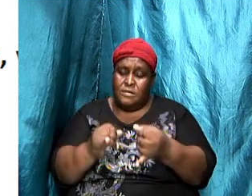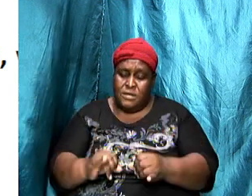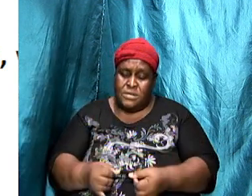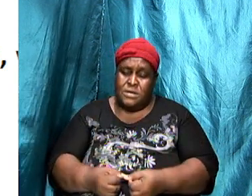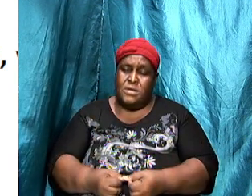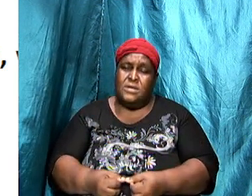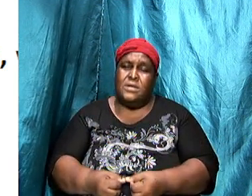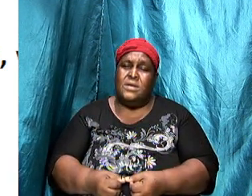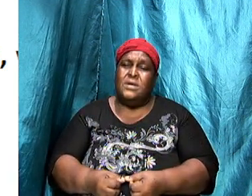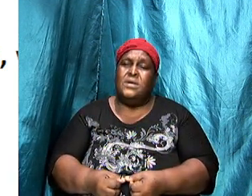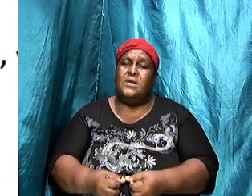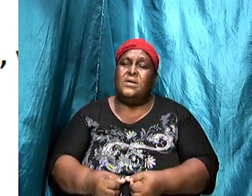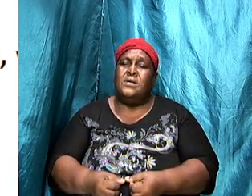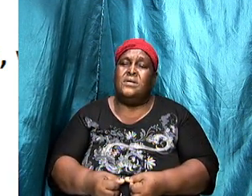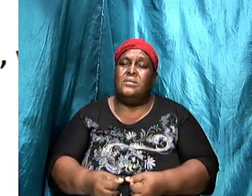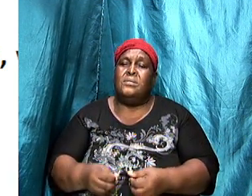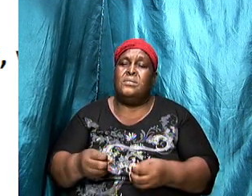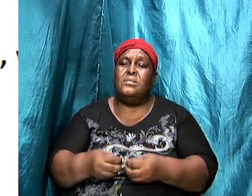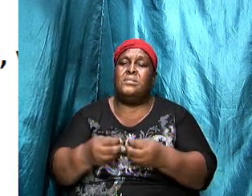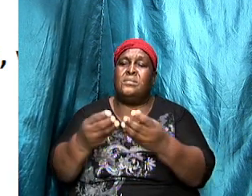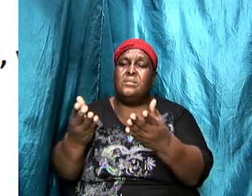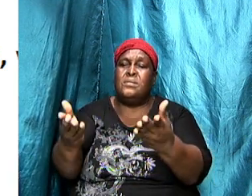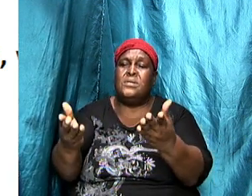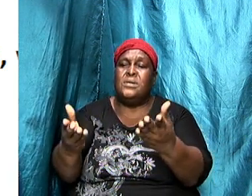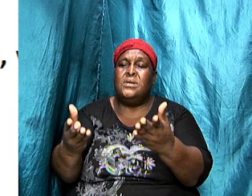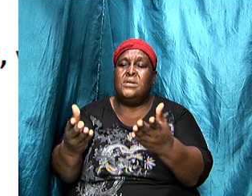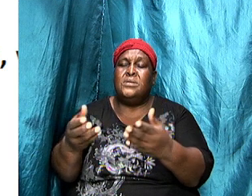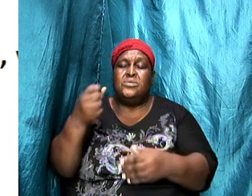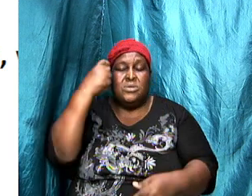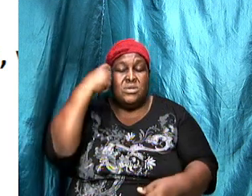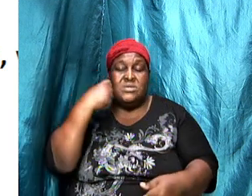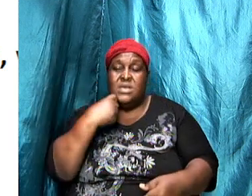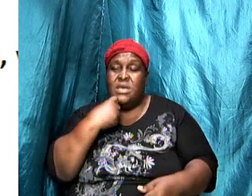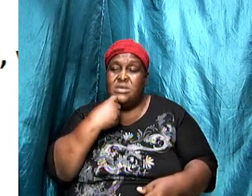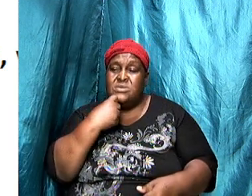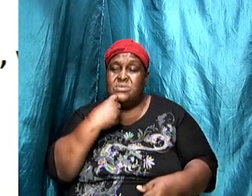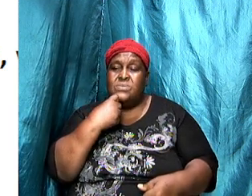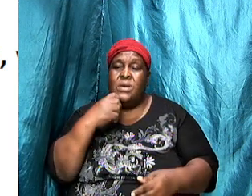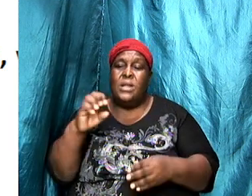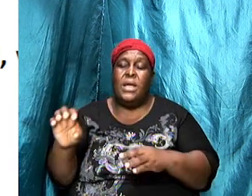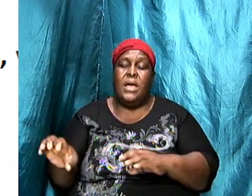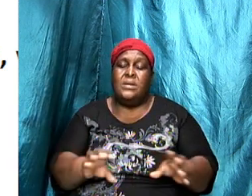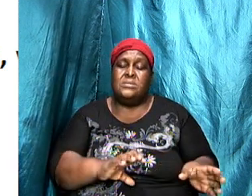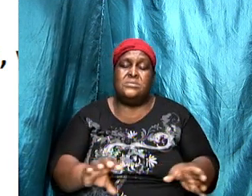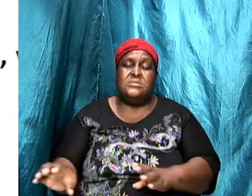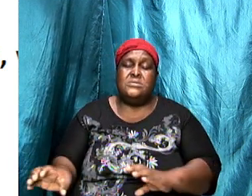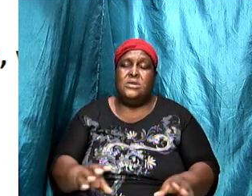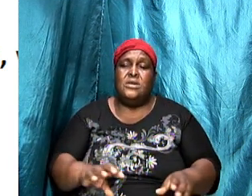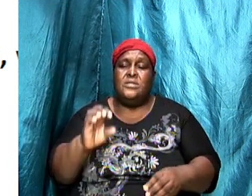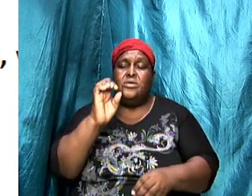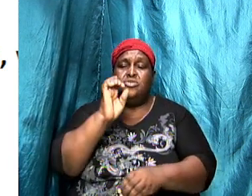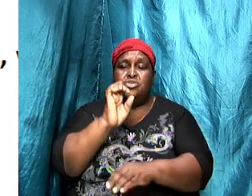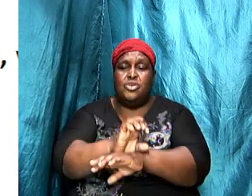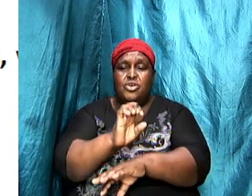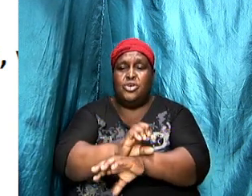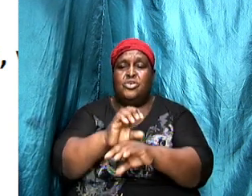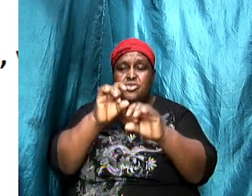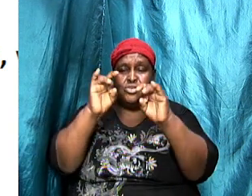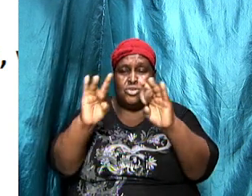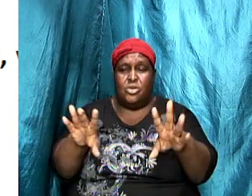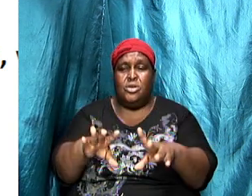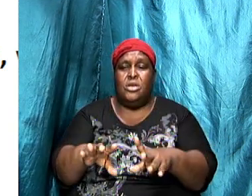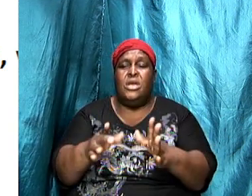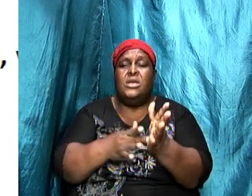introduction of sexual immorality the church hated it and Jesus said I